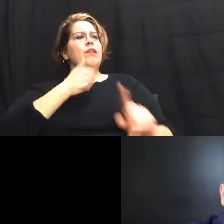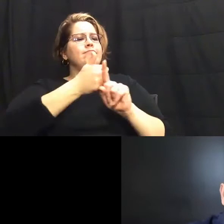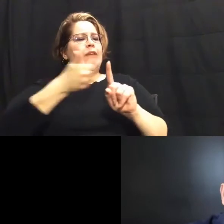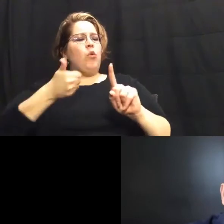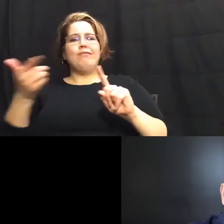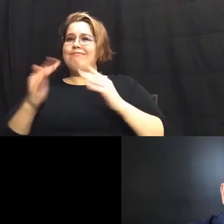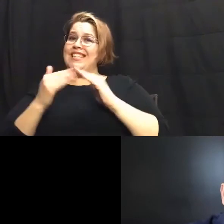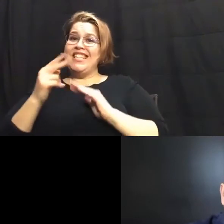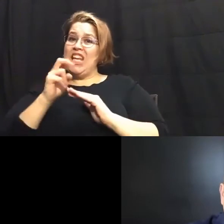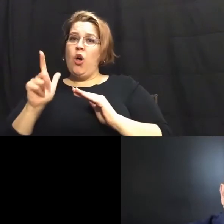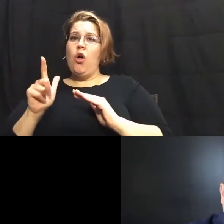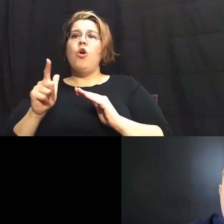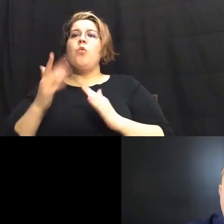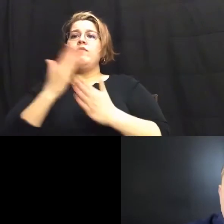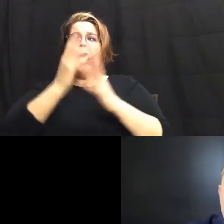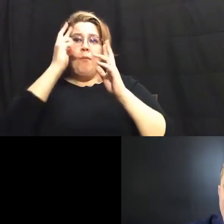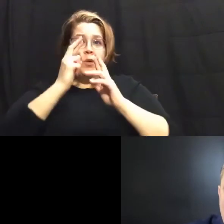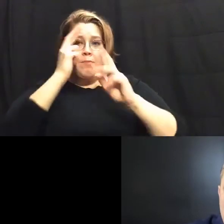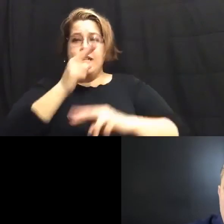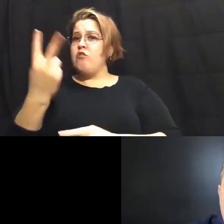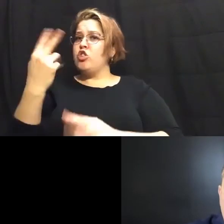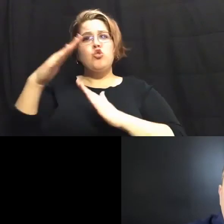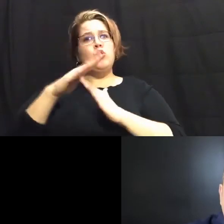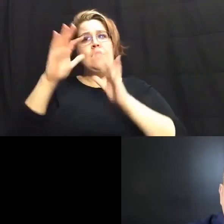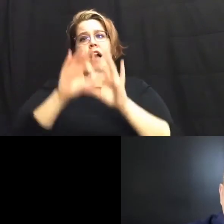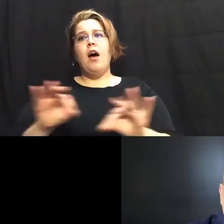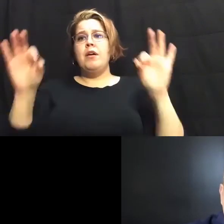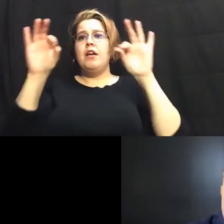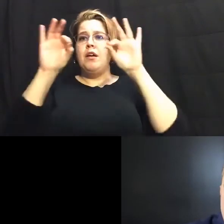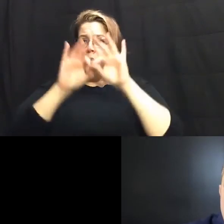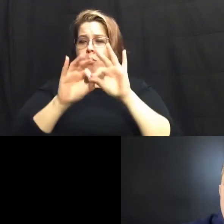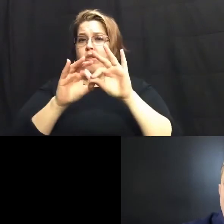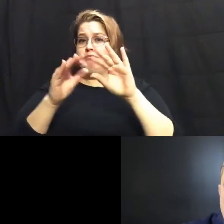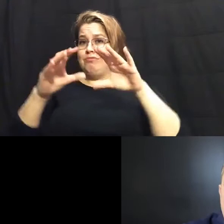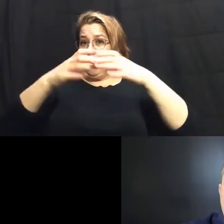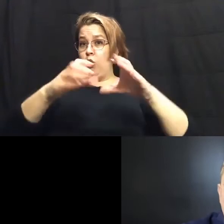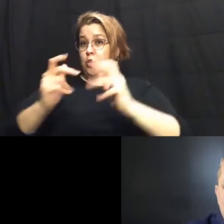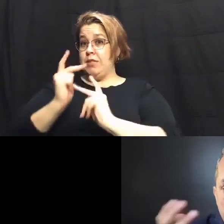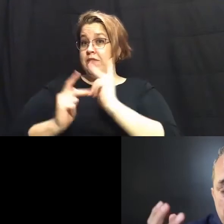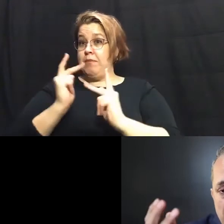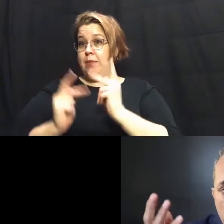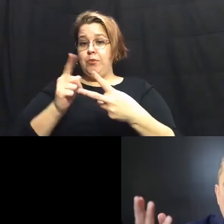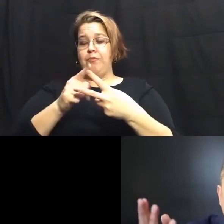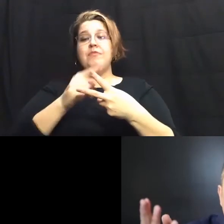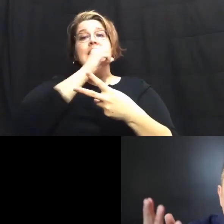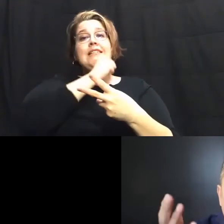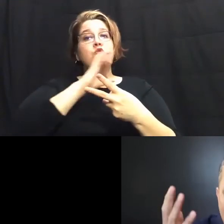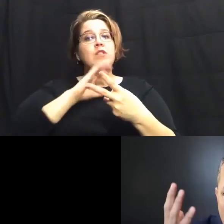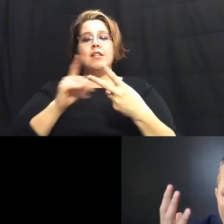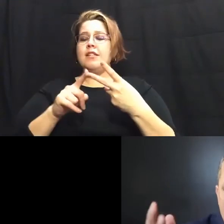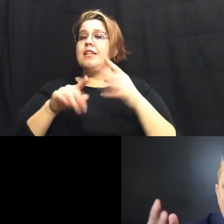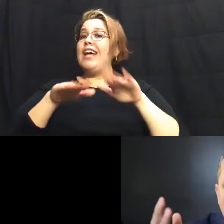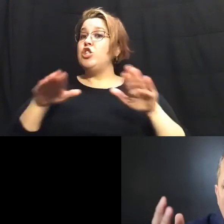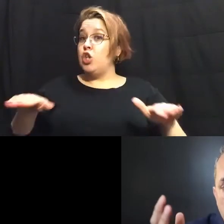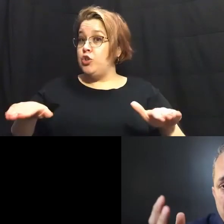a respect for the two most important uh communities in our city the seniors and our children we've gotten